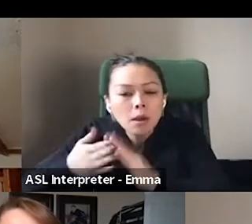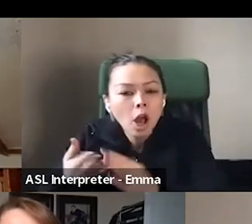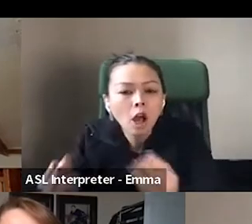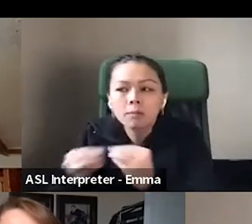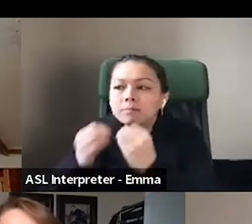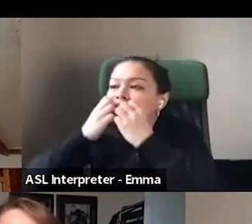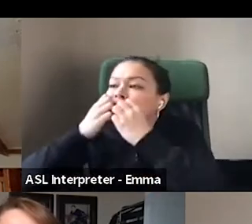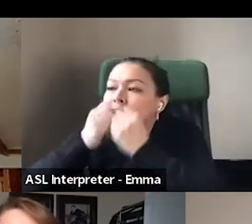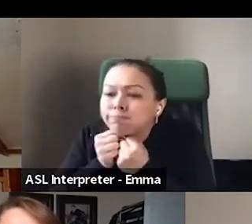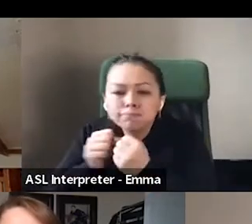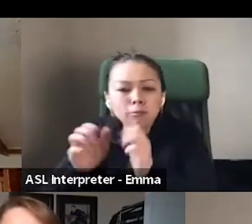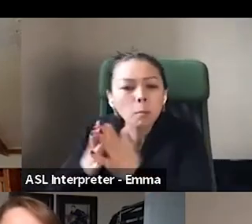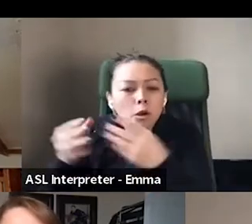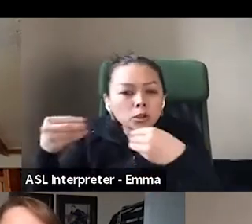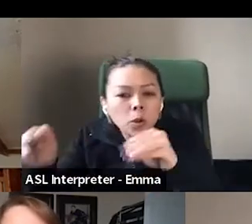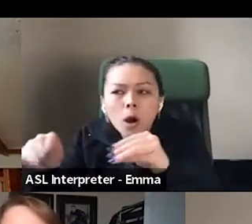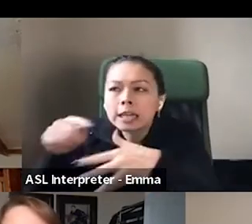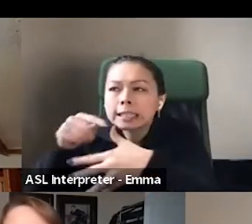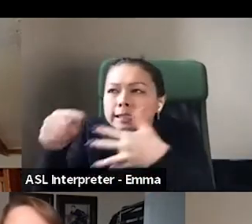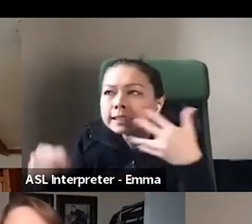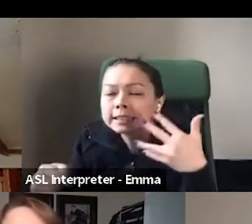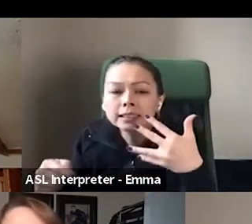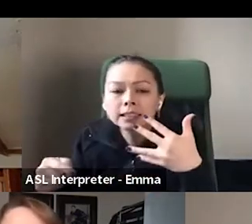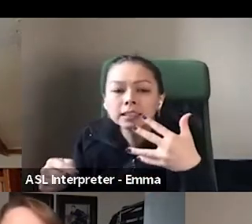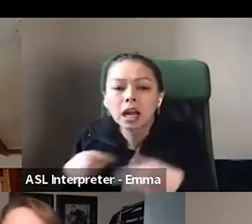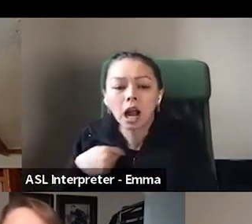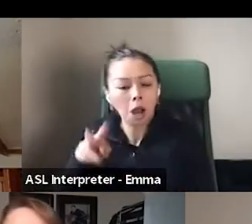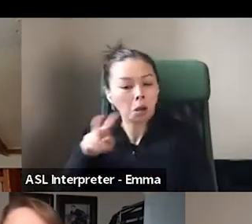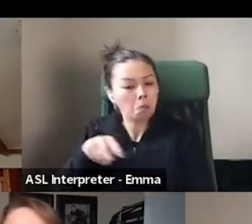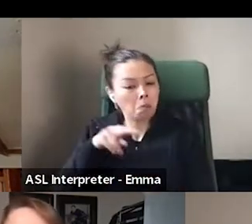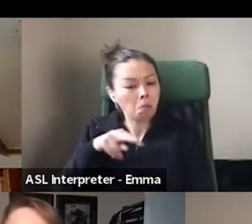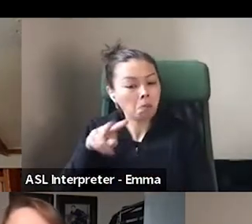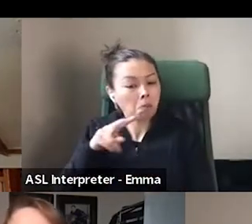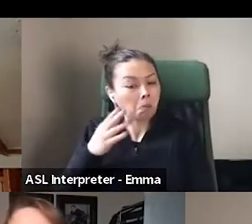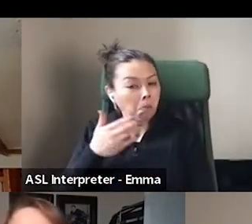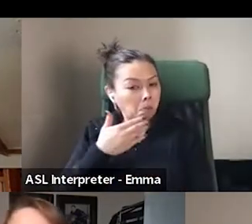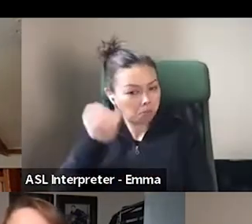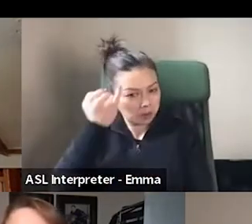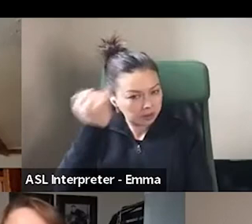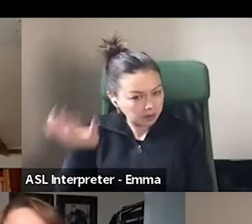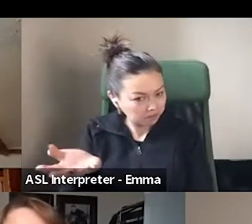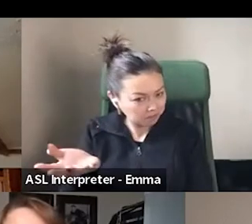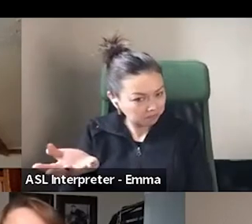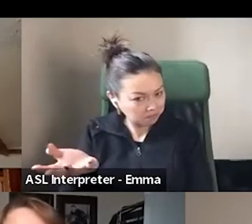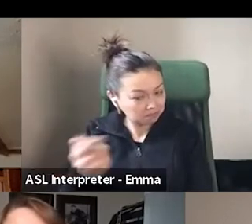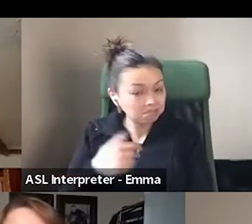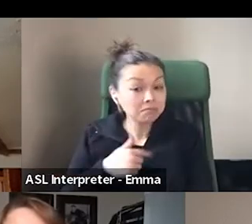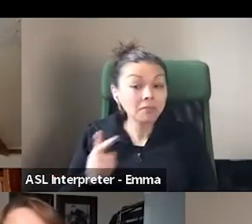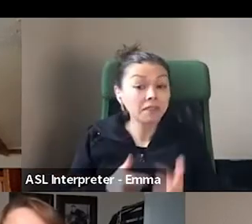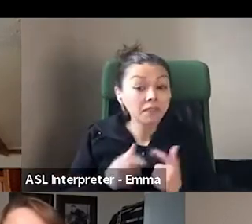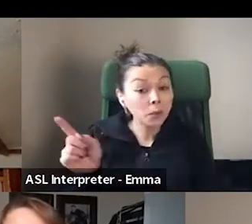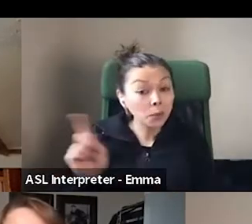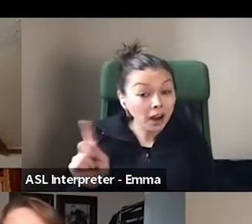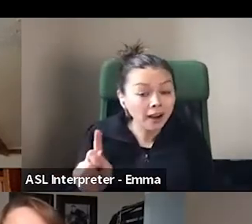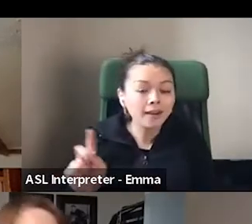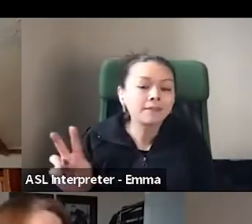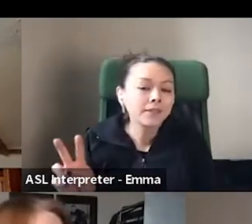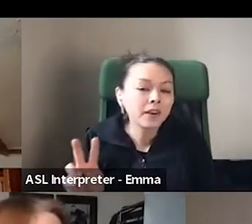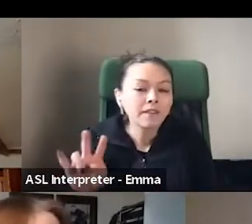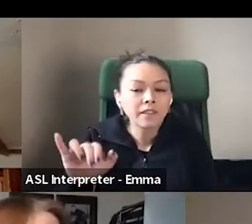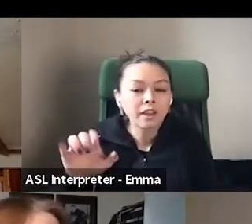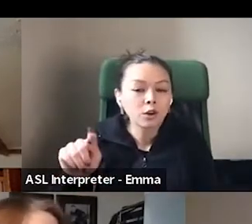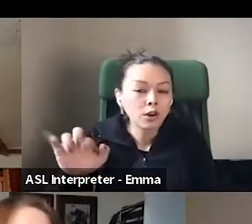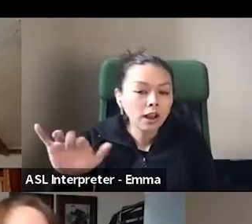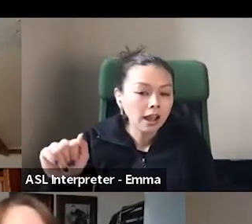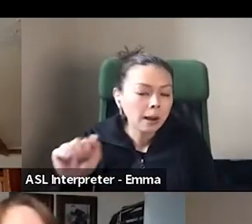good idea. So I live in Victoria. We are home to some of